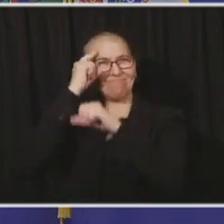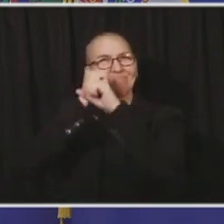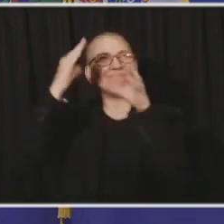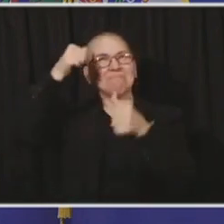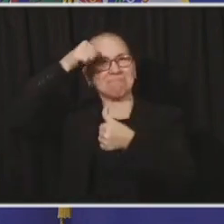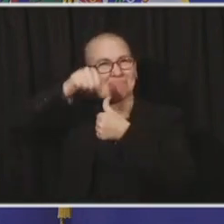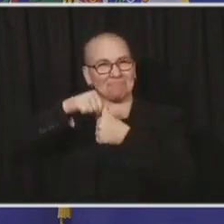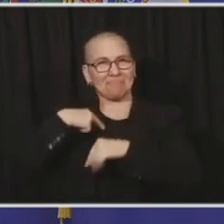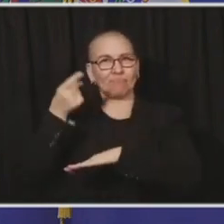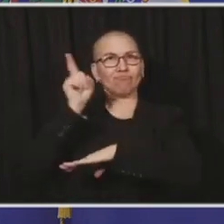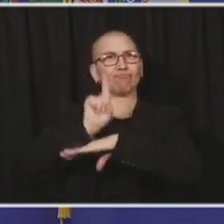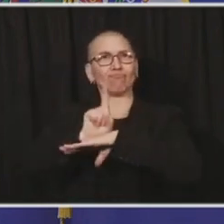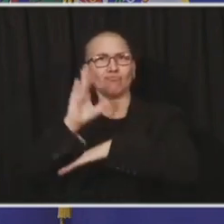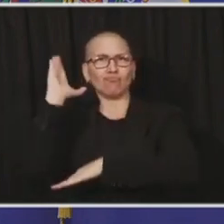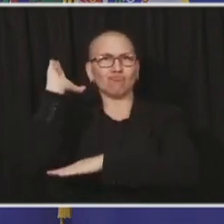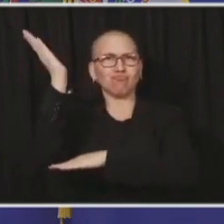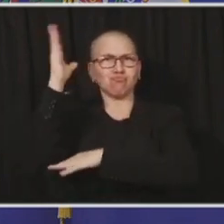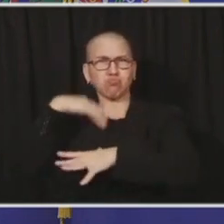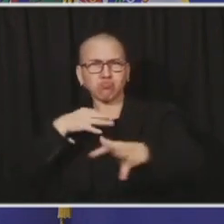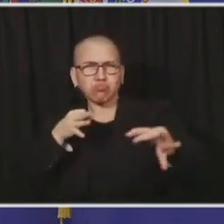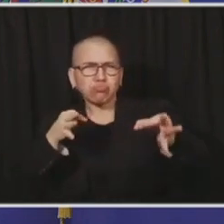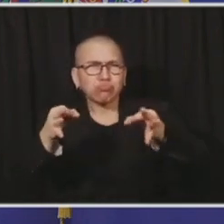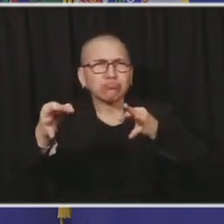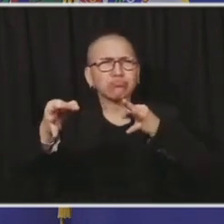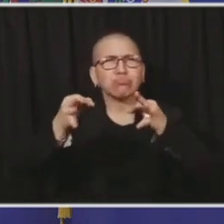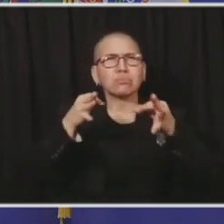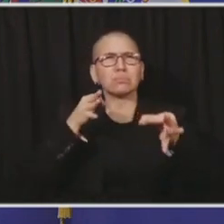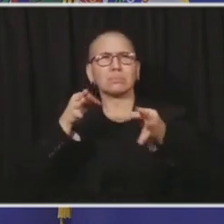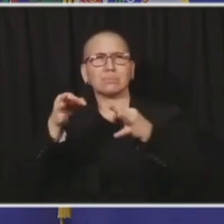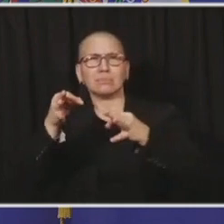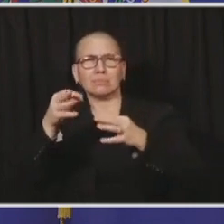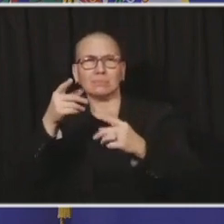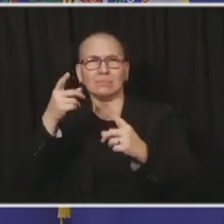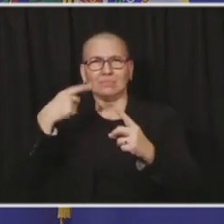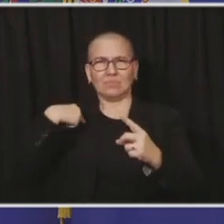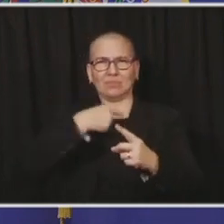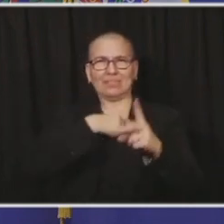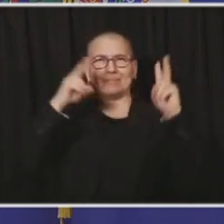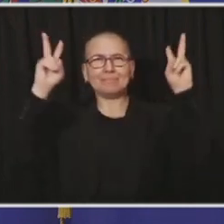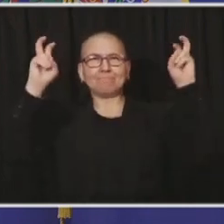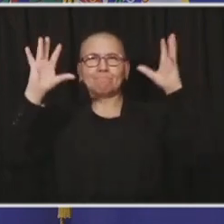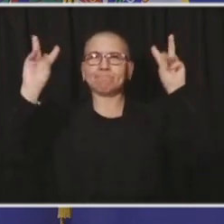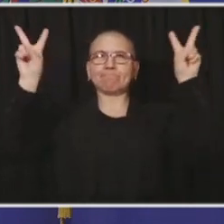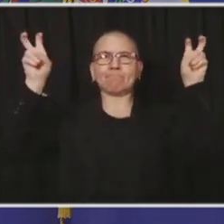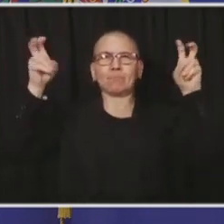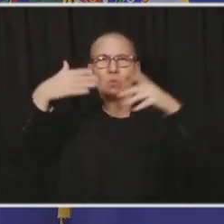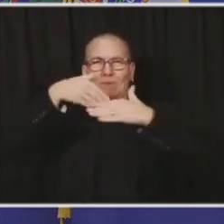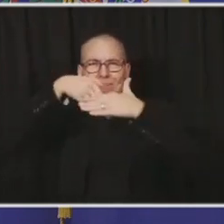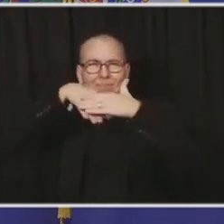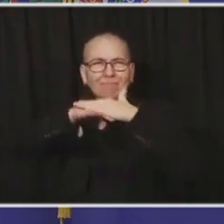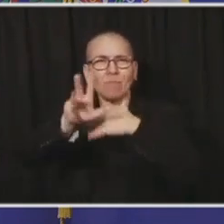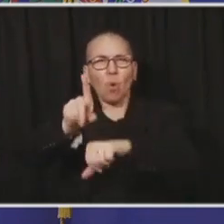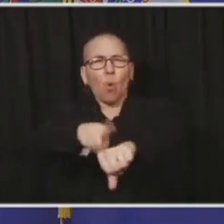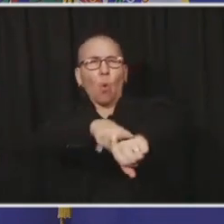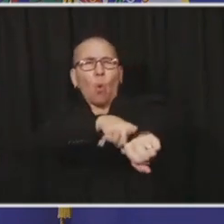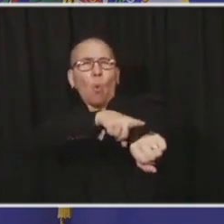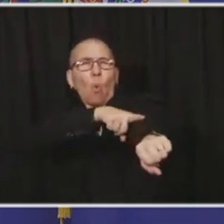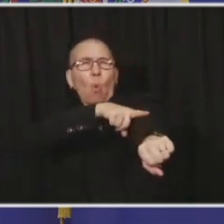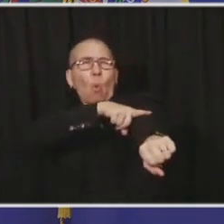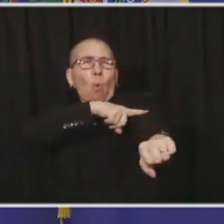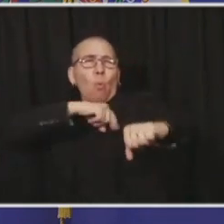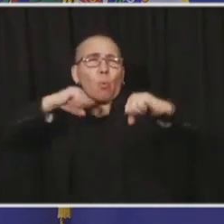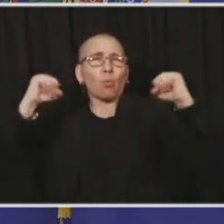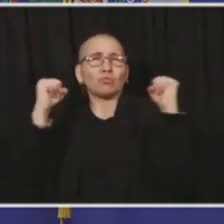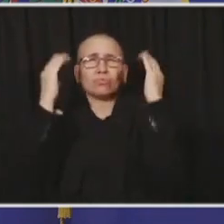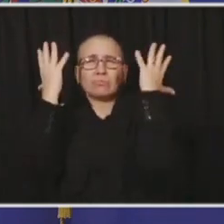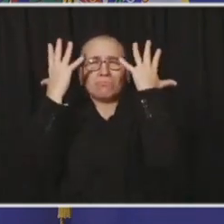said we were entering what would be a long, dark winter of COVID-19, and I think that was